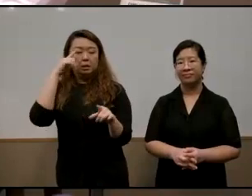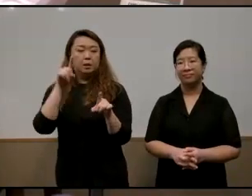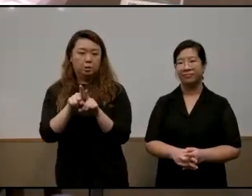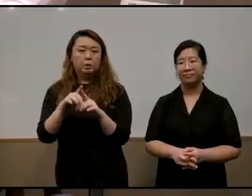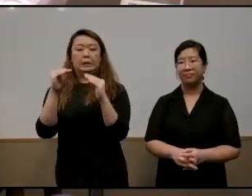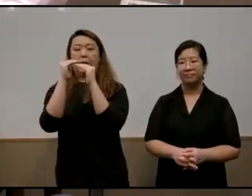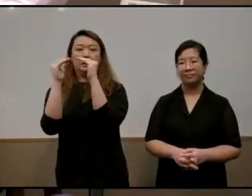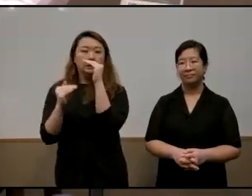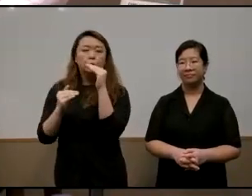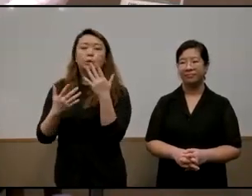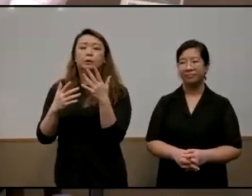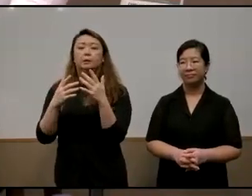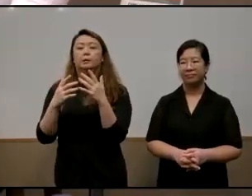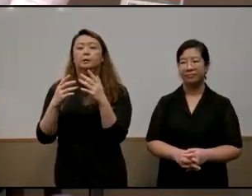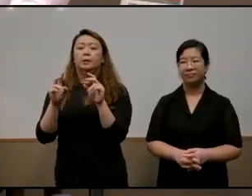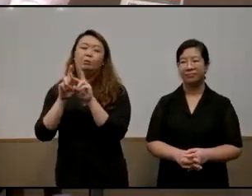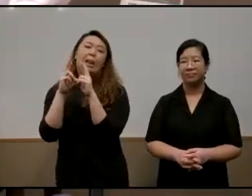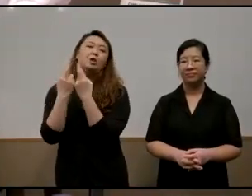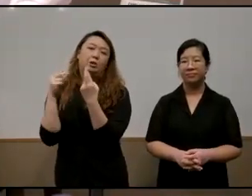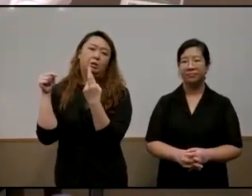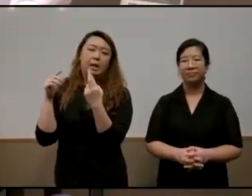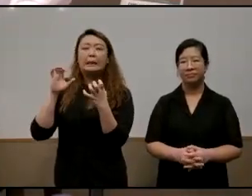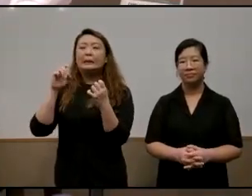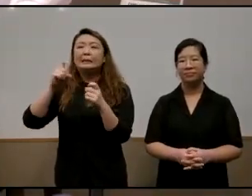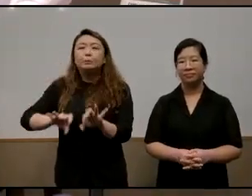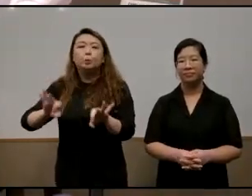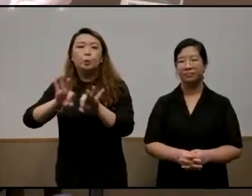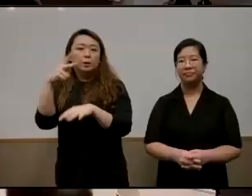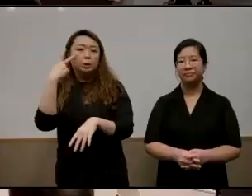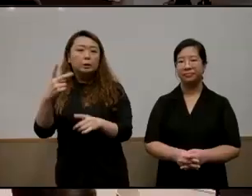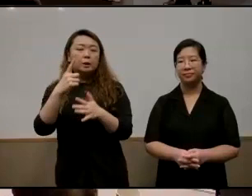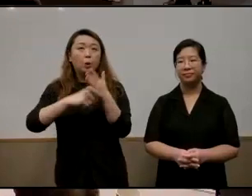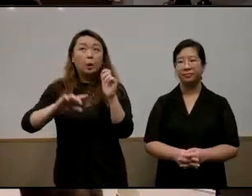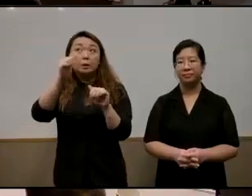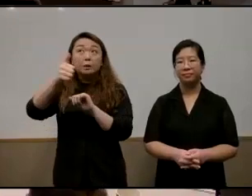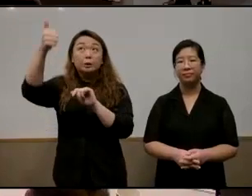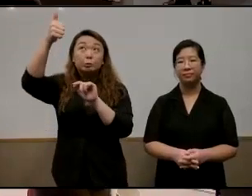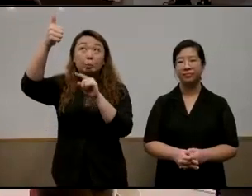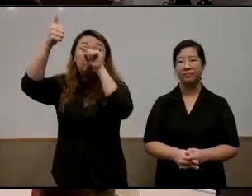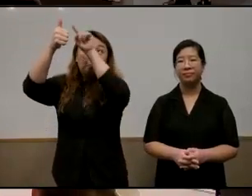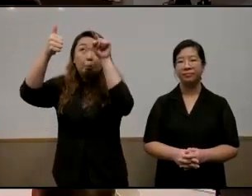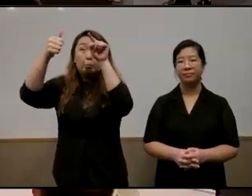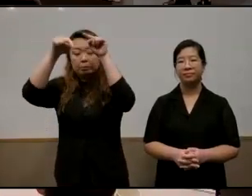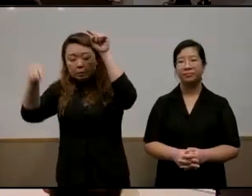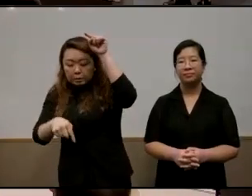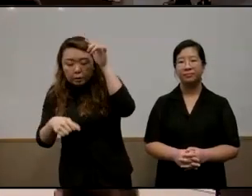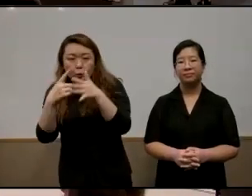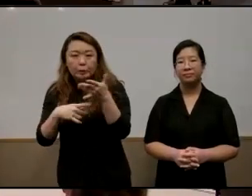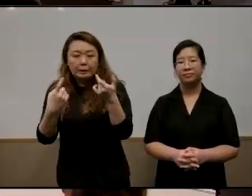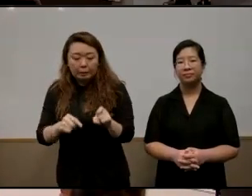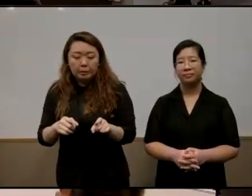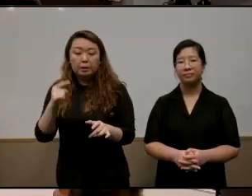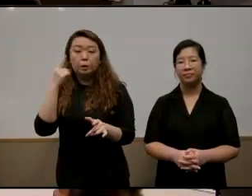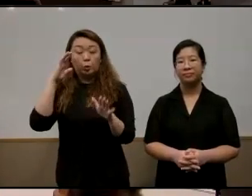is relational so it's important to to also kind of see what's happening um at the top and kind of what's happening so my book kind of focuses on what